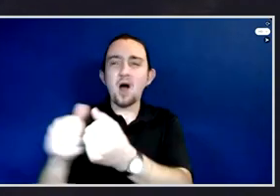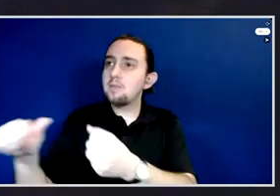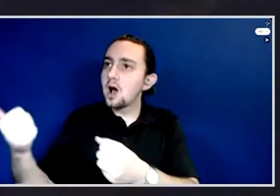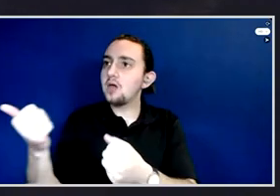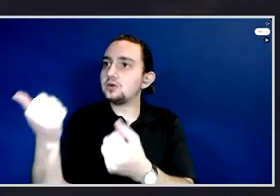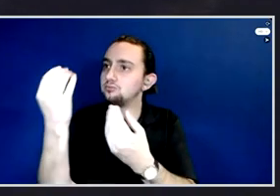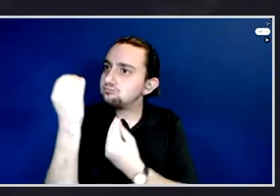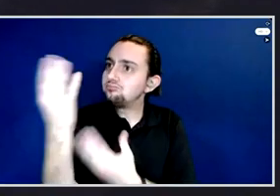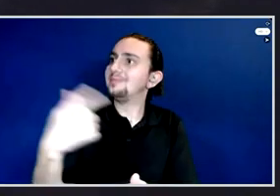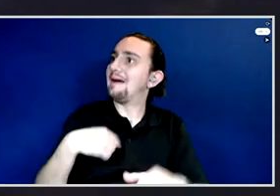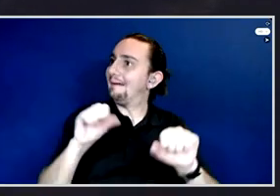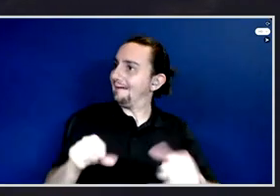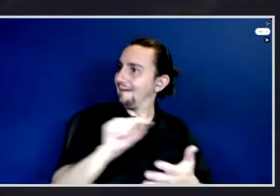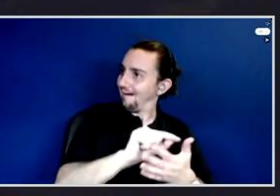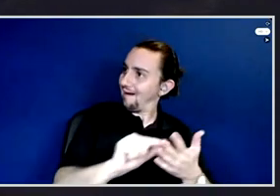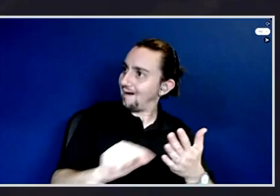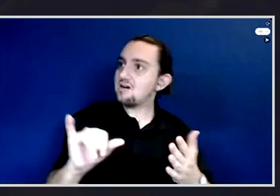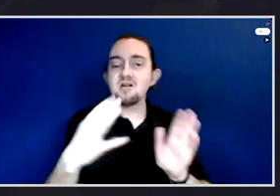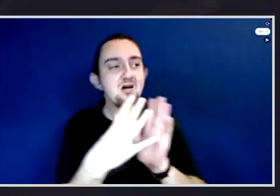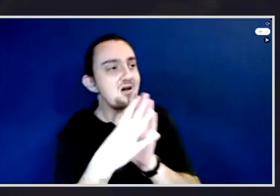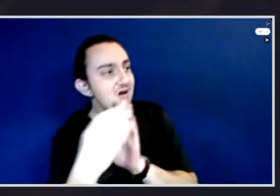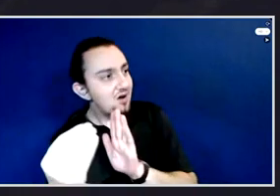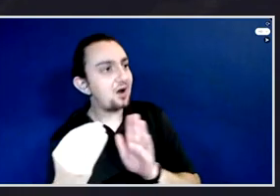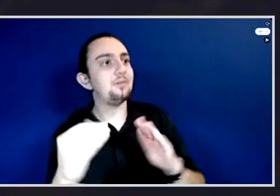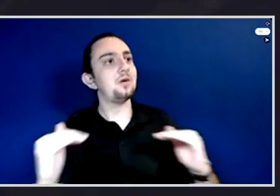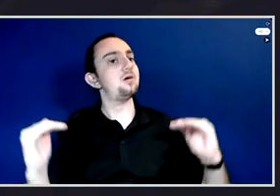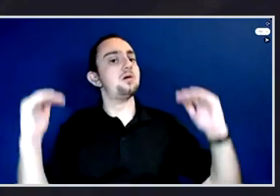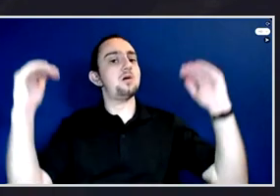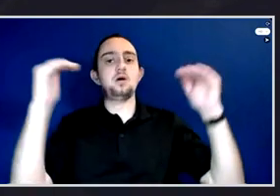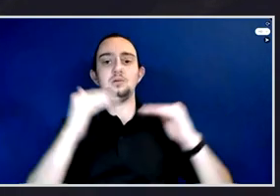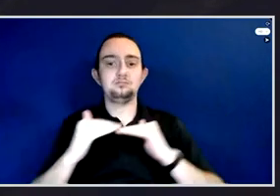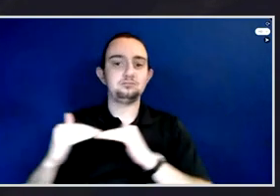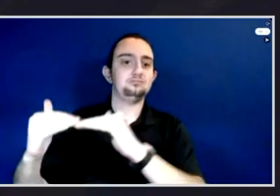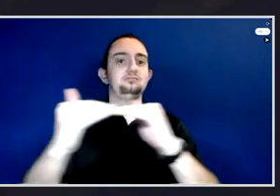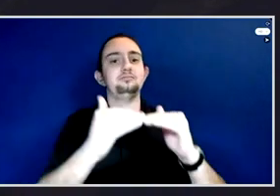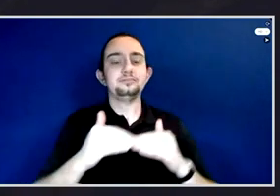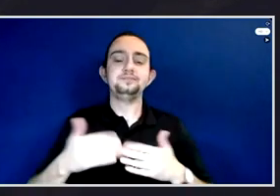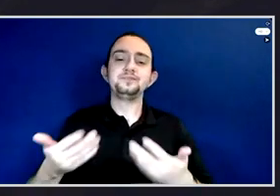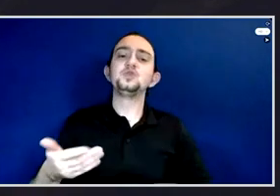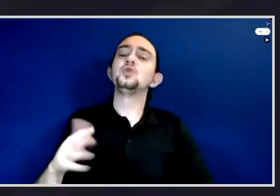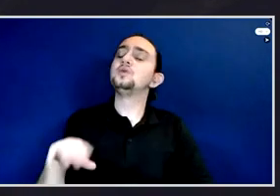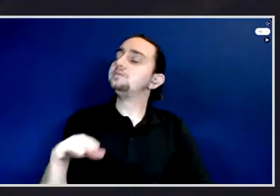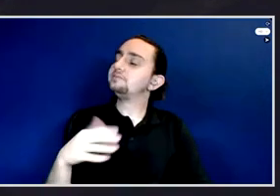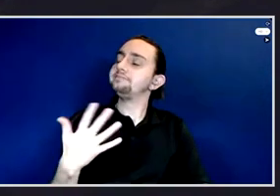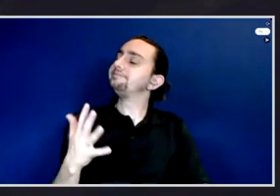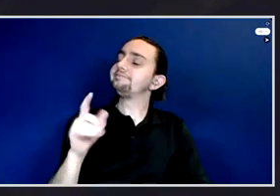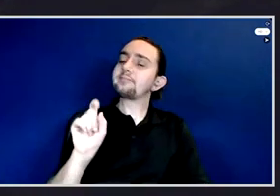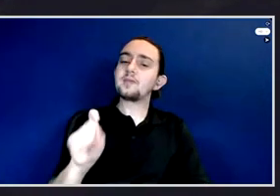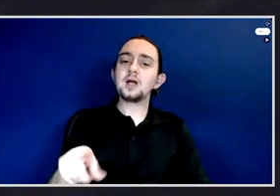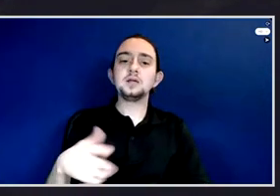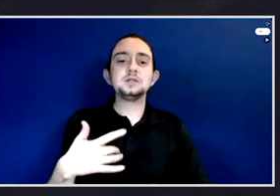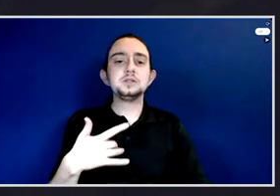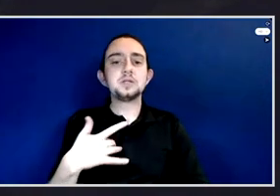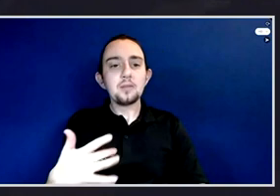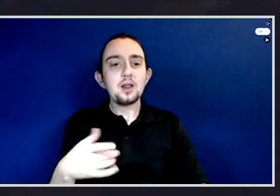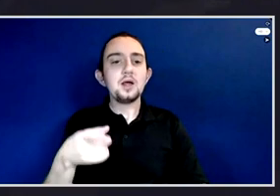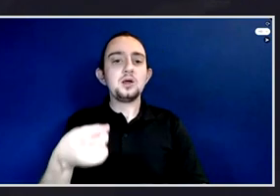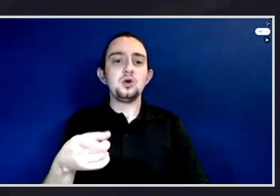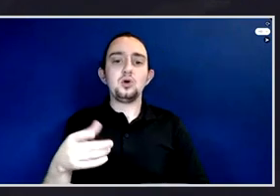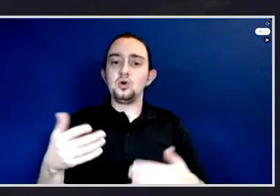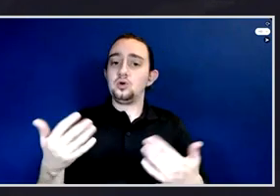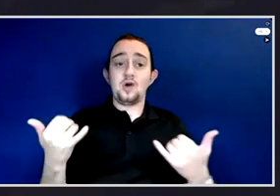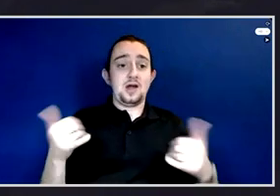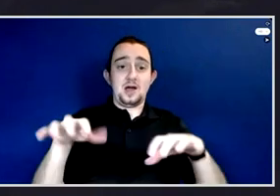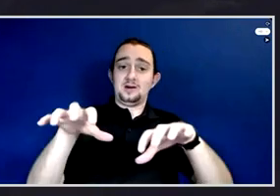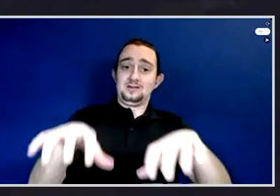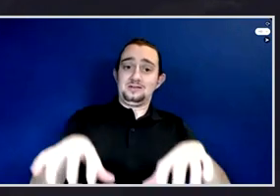all of you, of government officials, leaders of NGOs and civil society, private